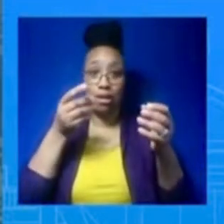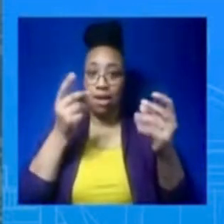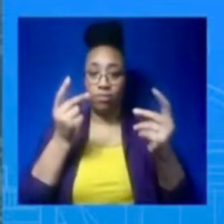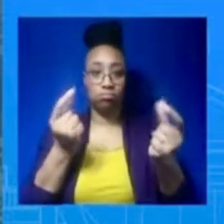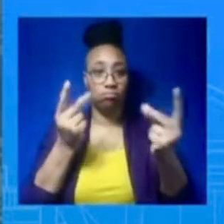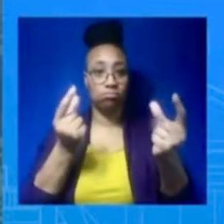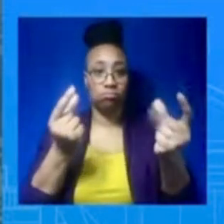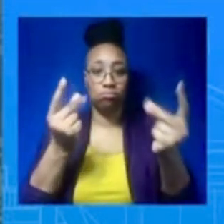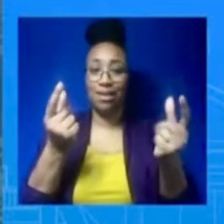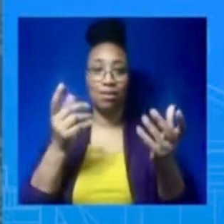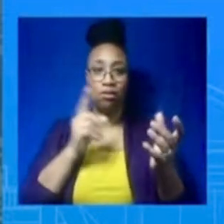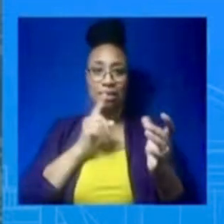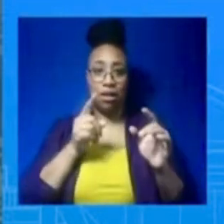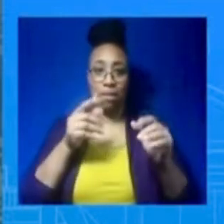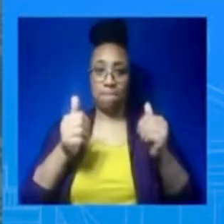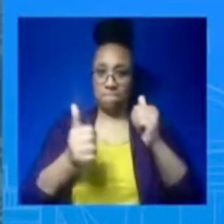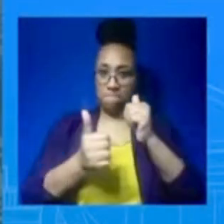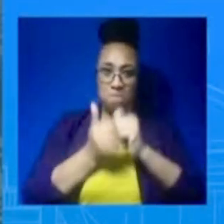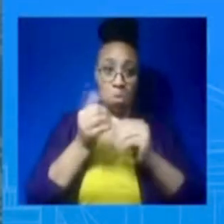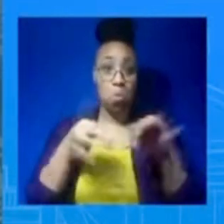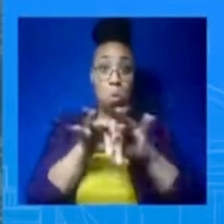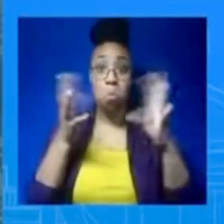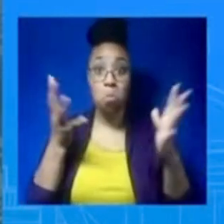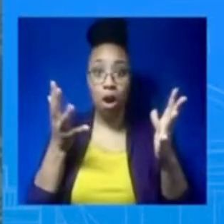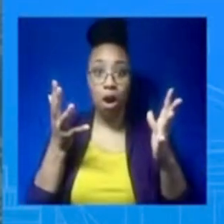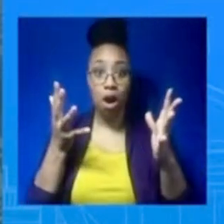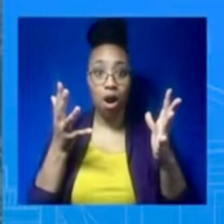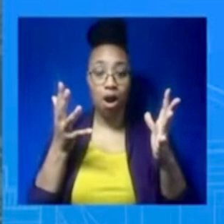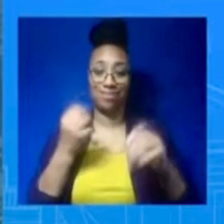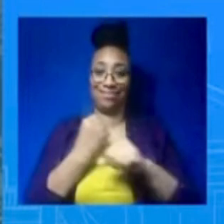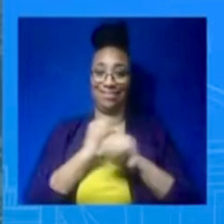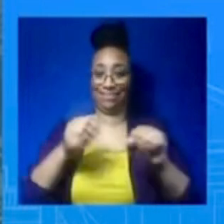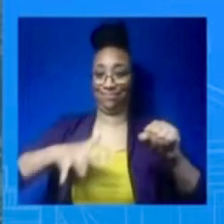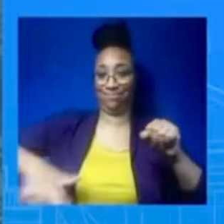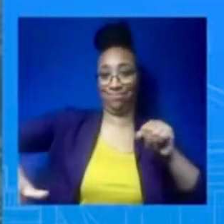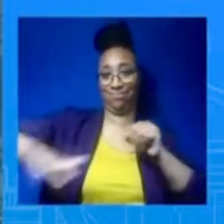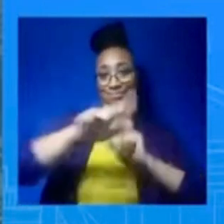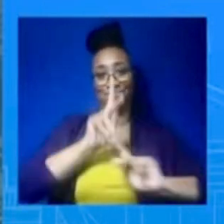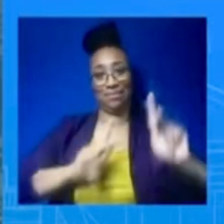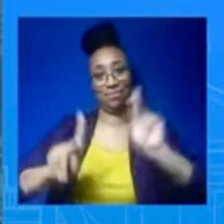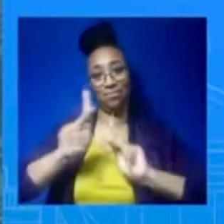again, I say to you, the short answer to that is no. And frankly,